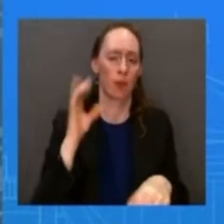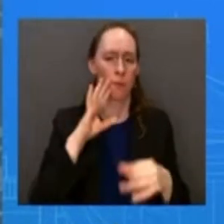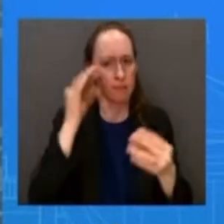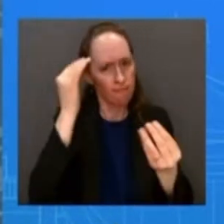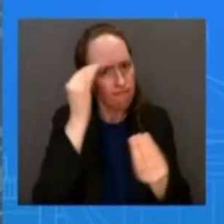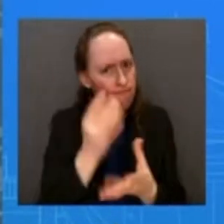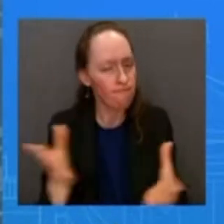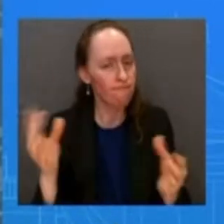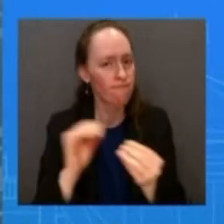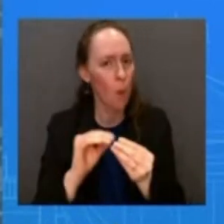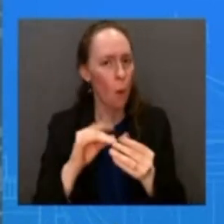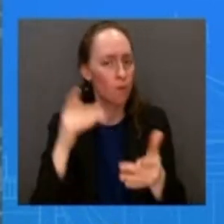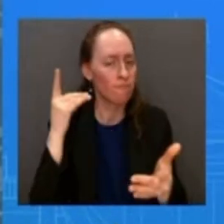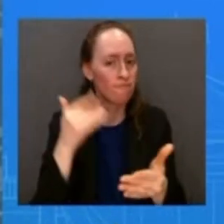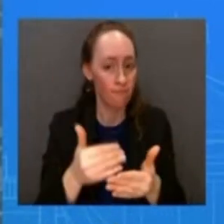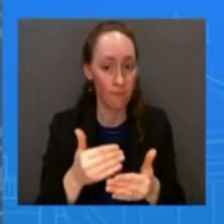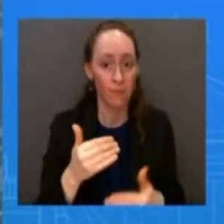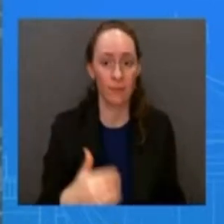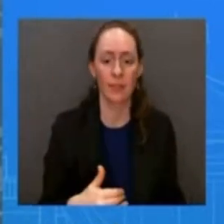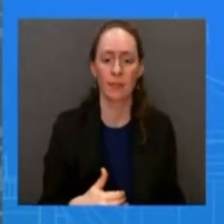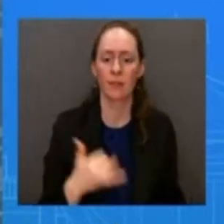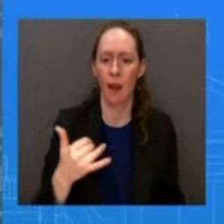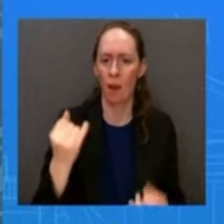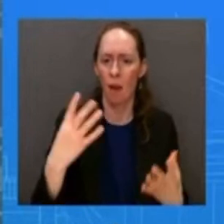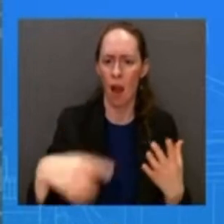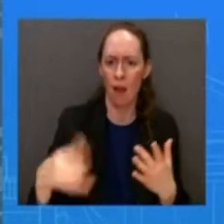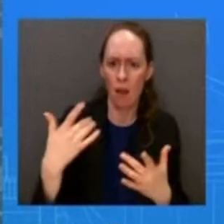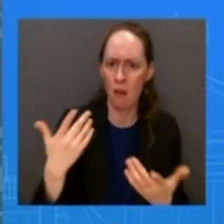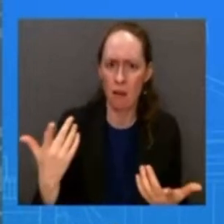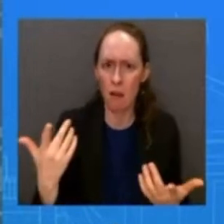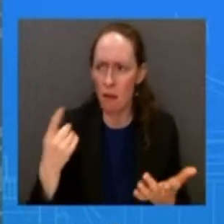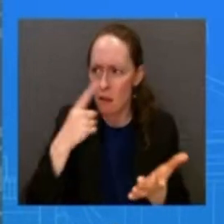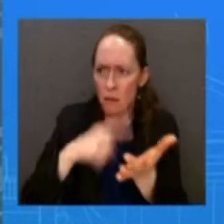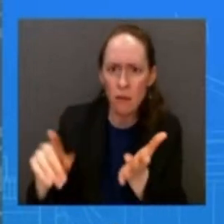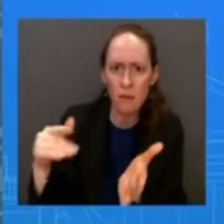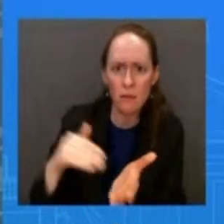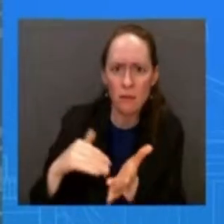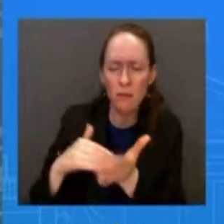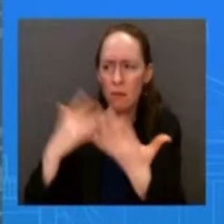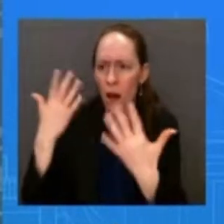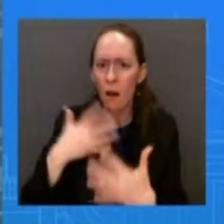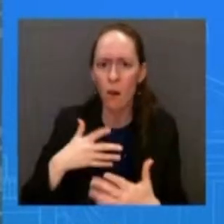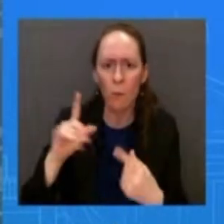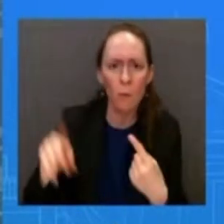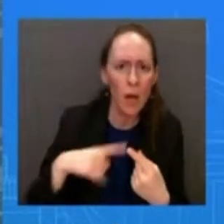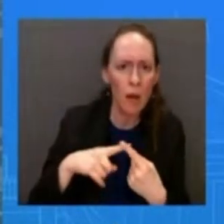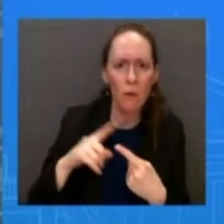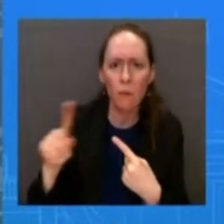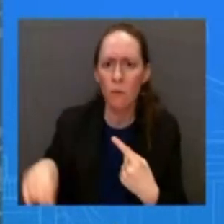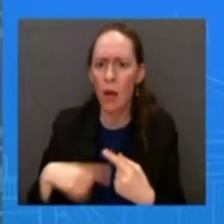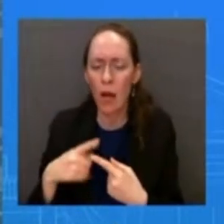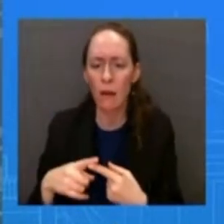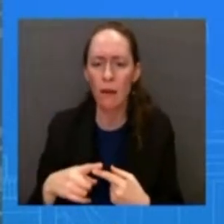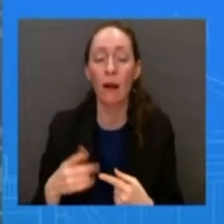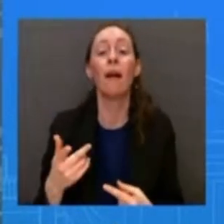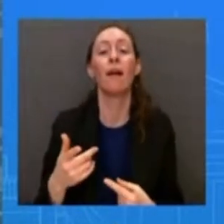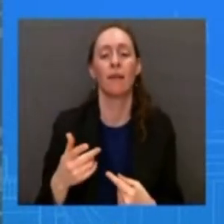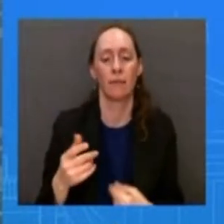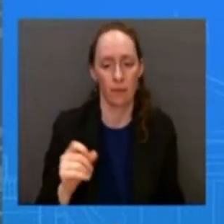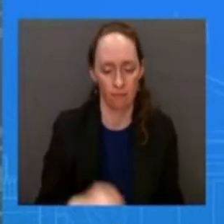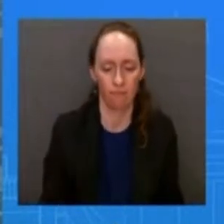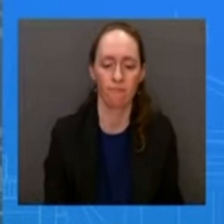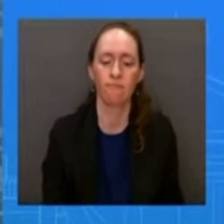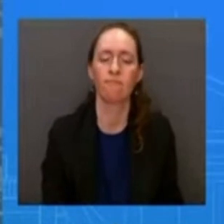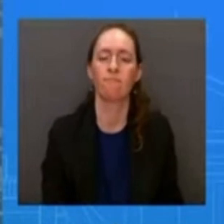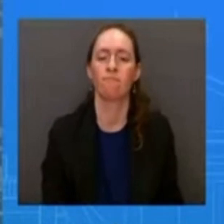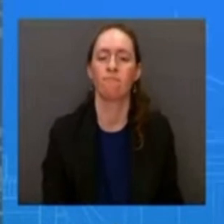happening because we didn't have it in the week ahead we don't normally put as you know when we did it in 2021 it was not it was not on the week ahead